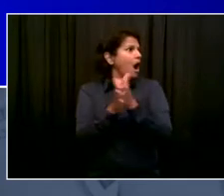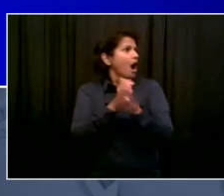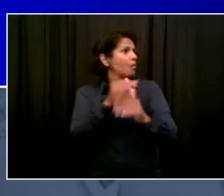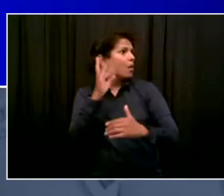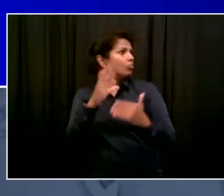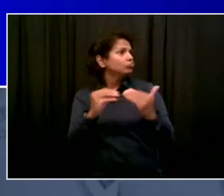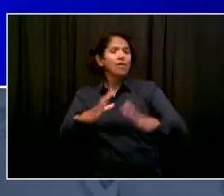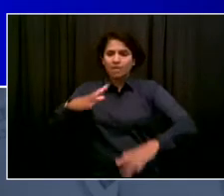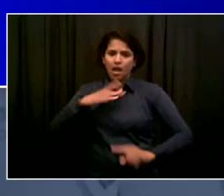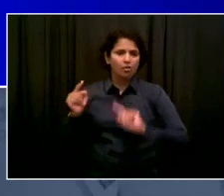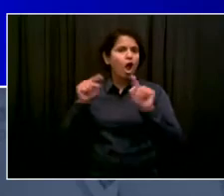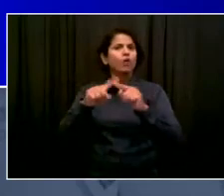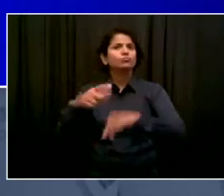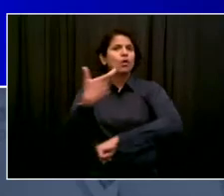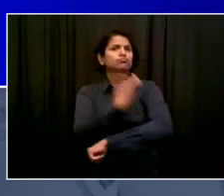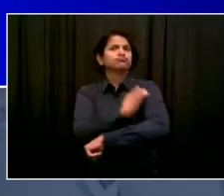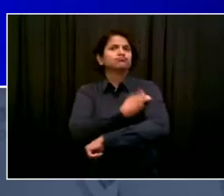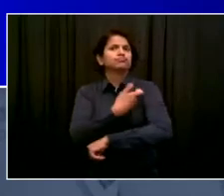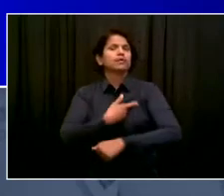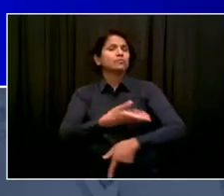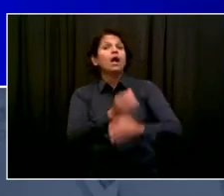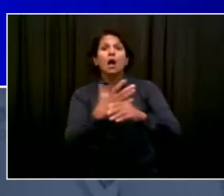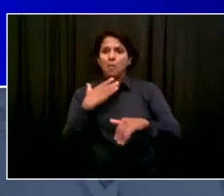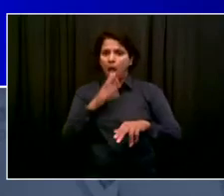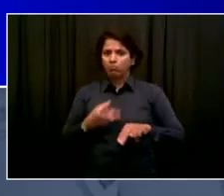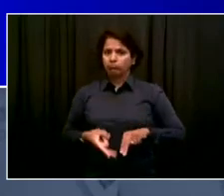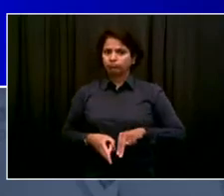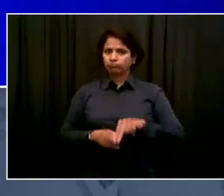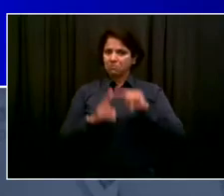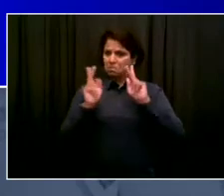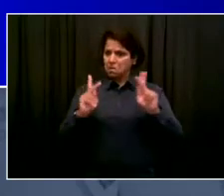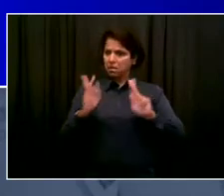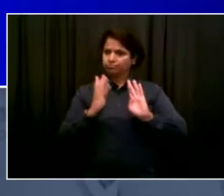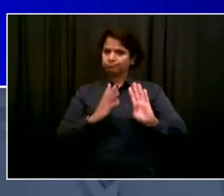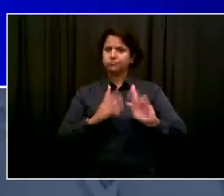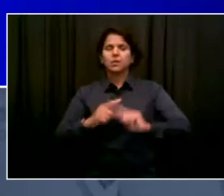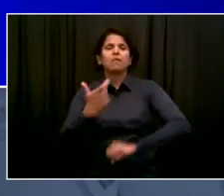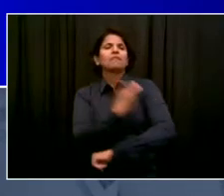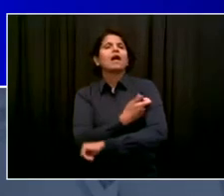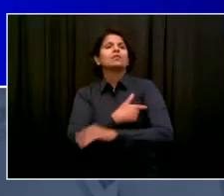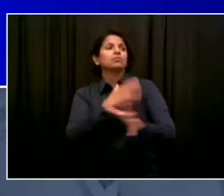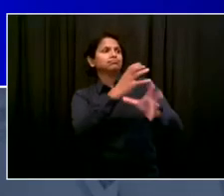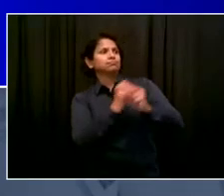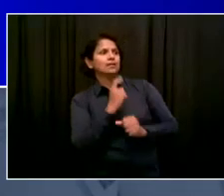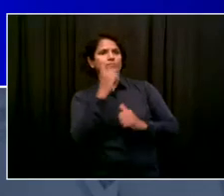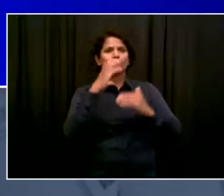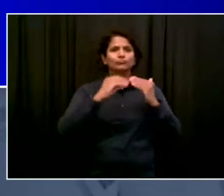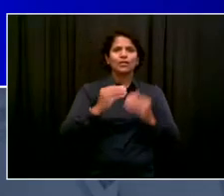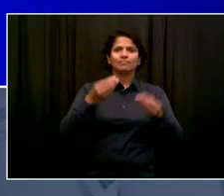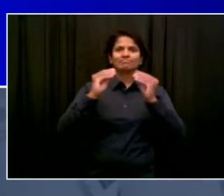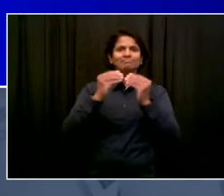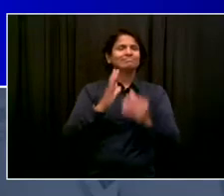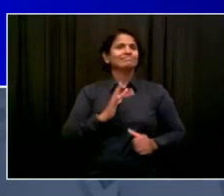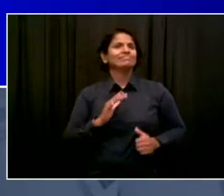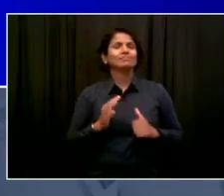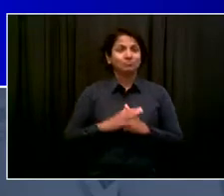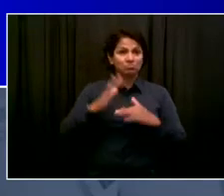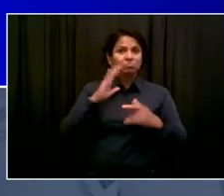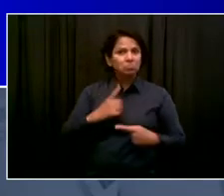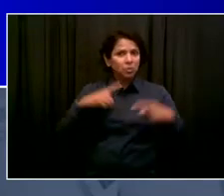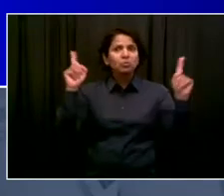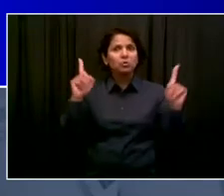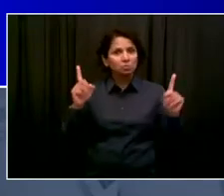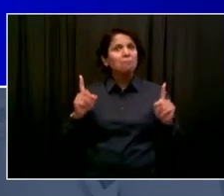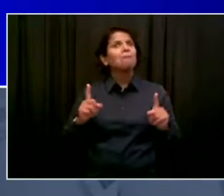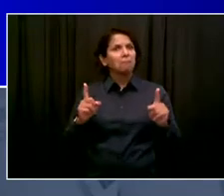sites where you can get that $100 incentive. We expect a lot more. We want to see the private sector. We've seen massive